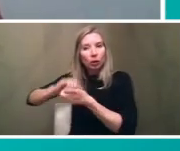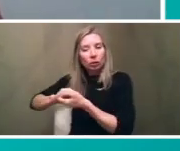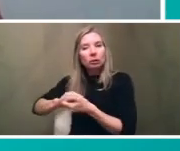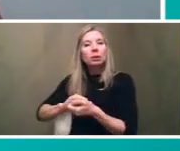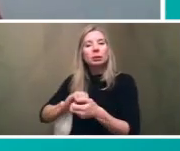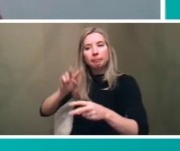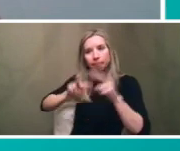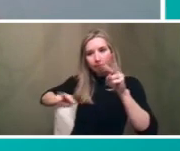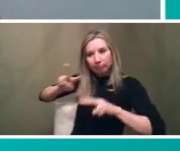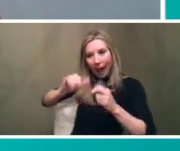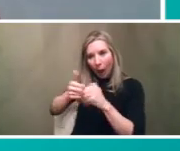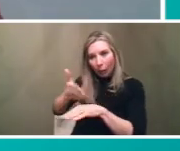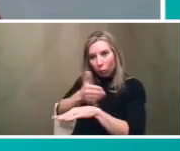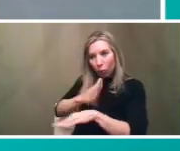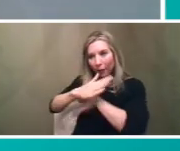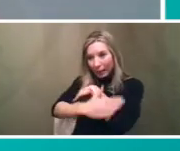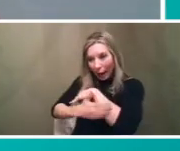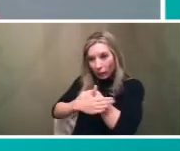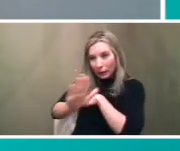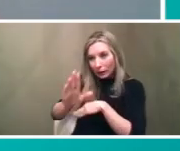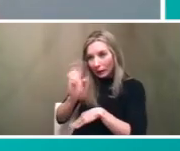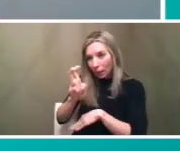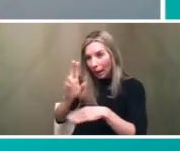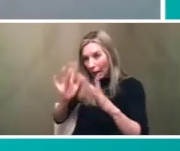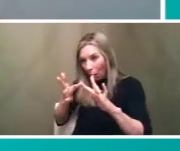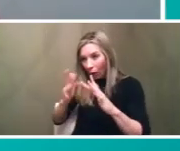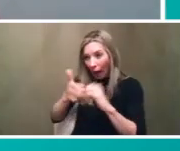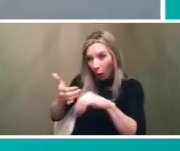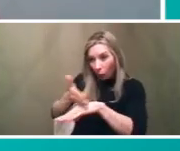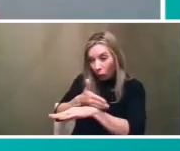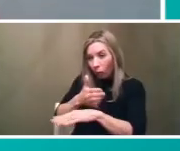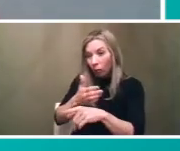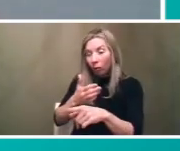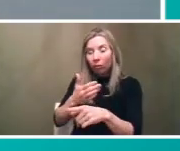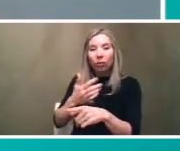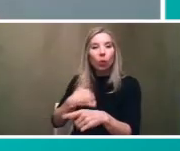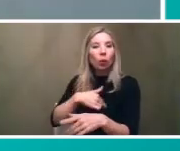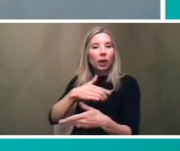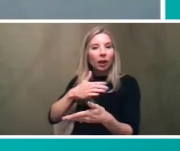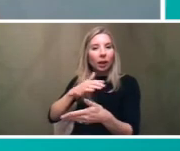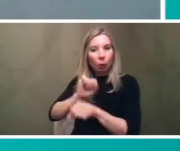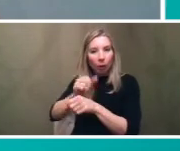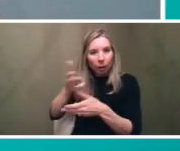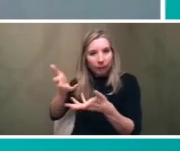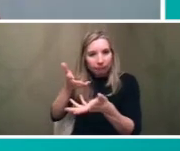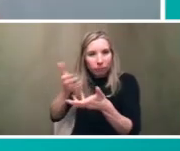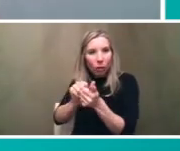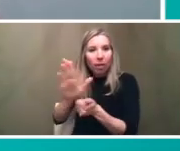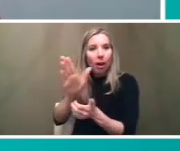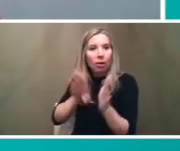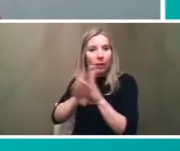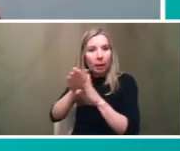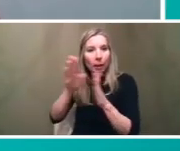the septa network in their counties and make sure that we um you know we work alongside them you know through their development plans and